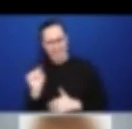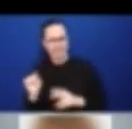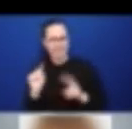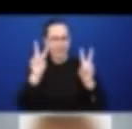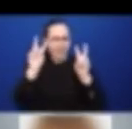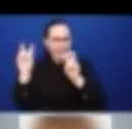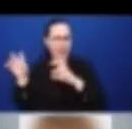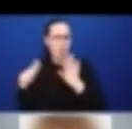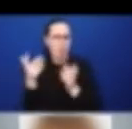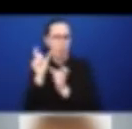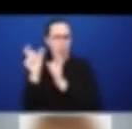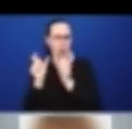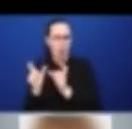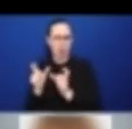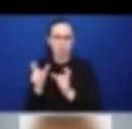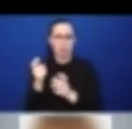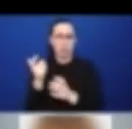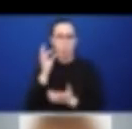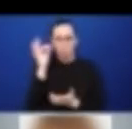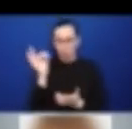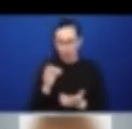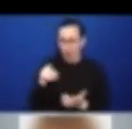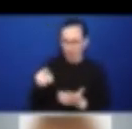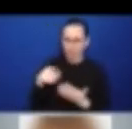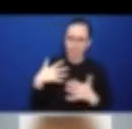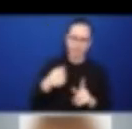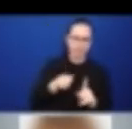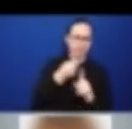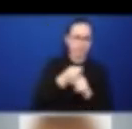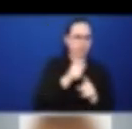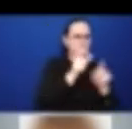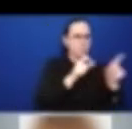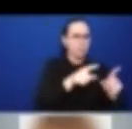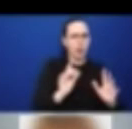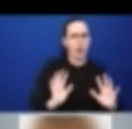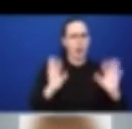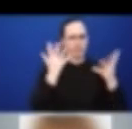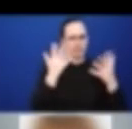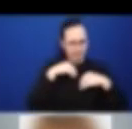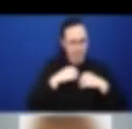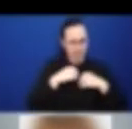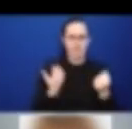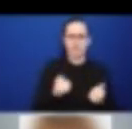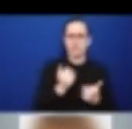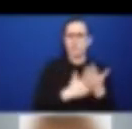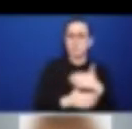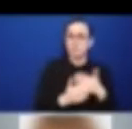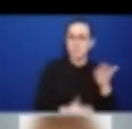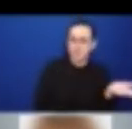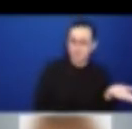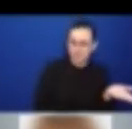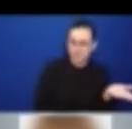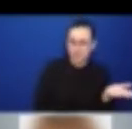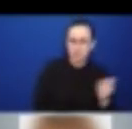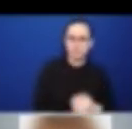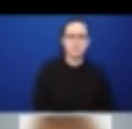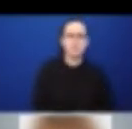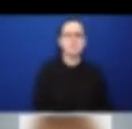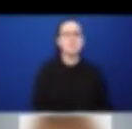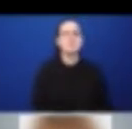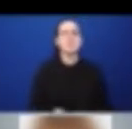impact their lives. So, I wanted to actually skip over this slide to show